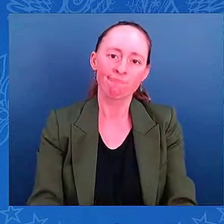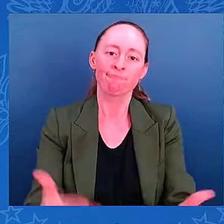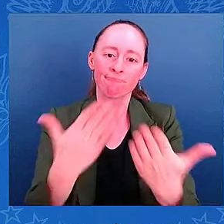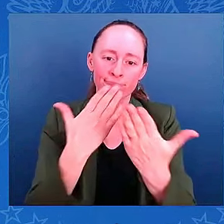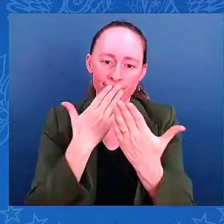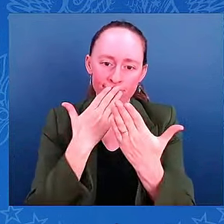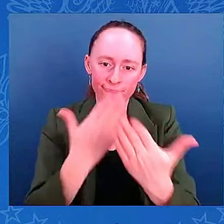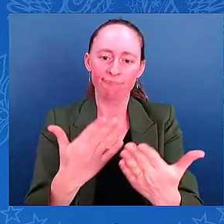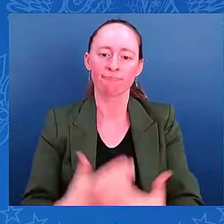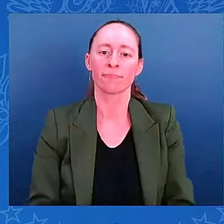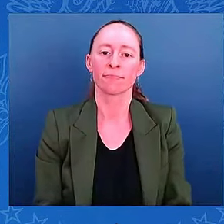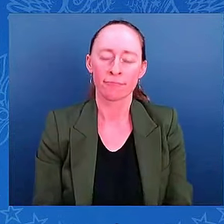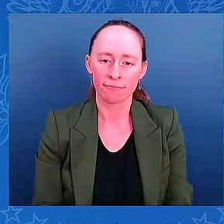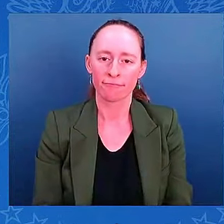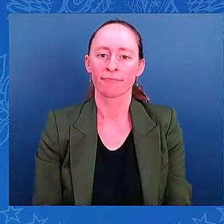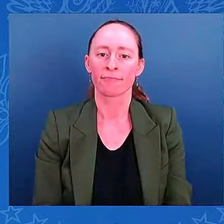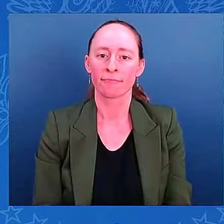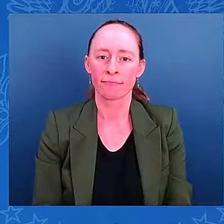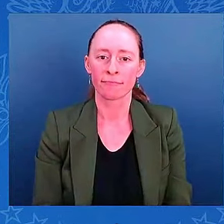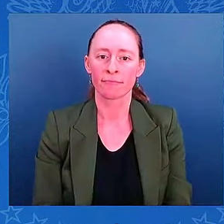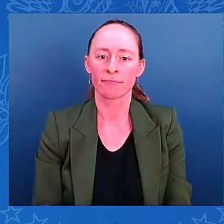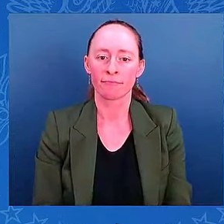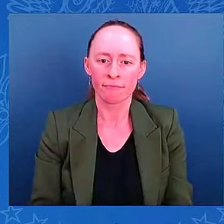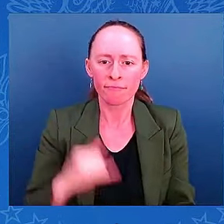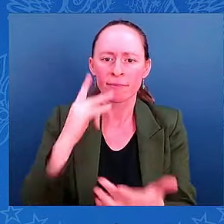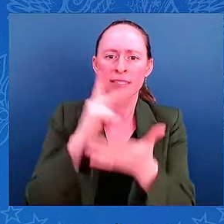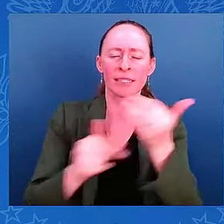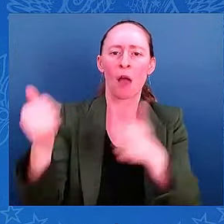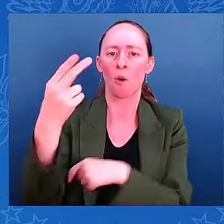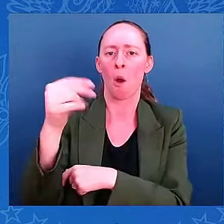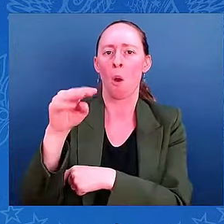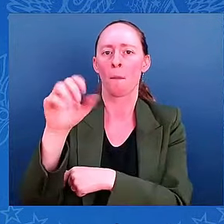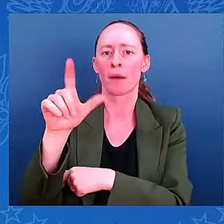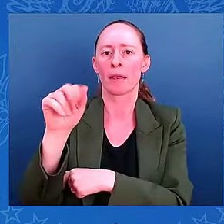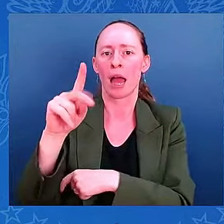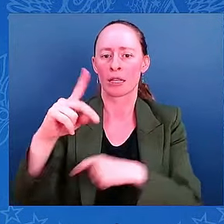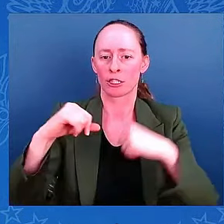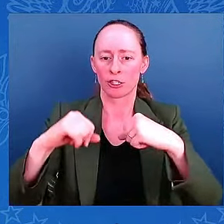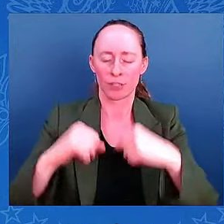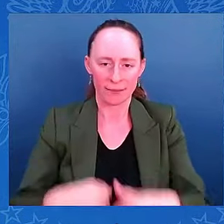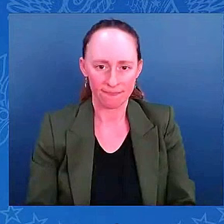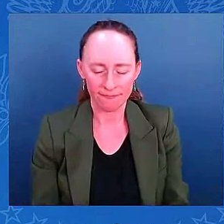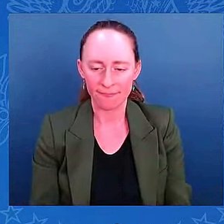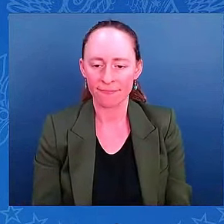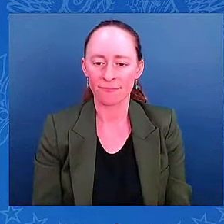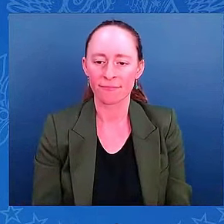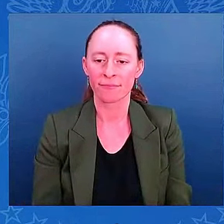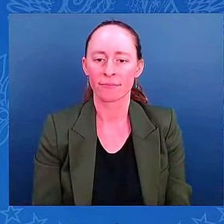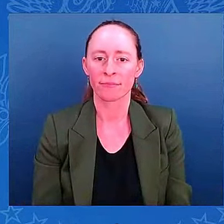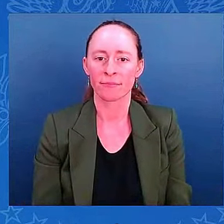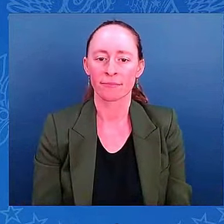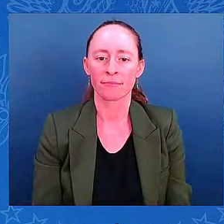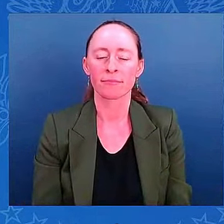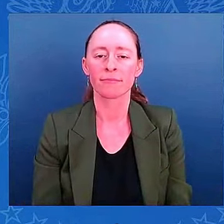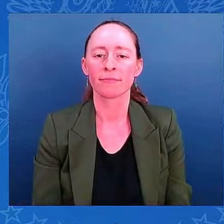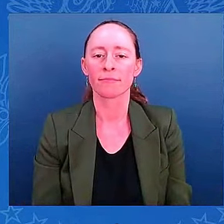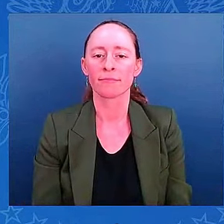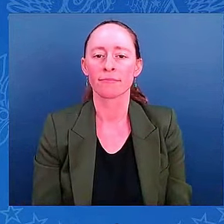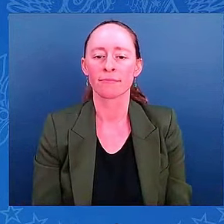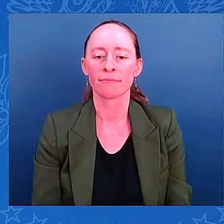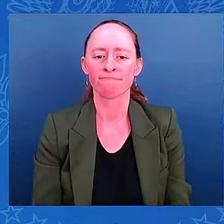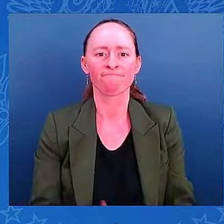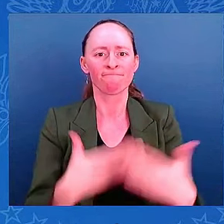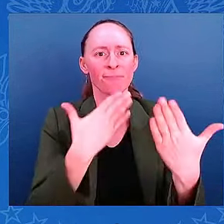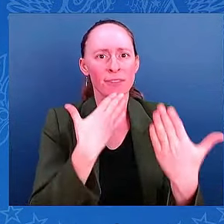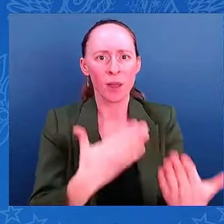Security. Ali, over to you. Thank you very much, Liz. Mr. President, Madam Vice President, if I can just pick up on